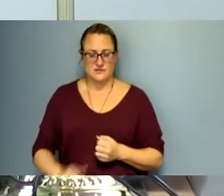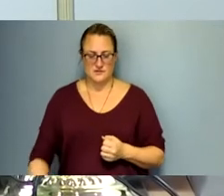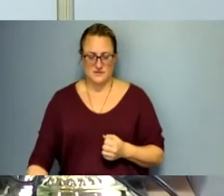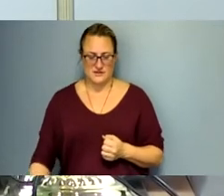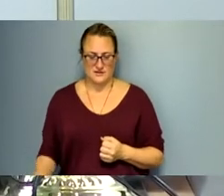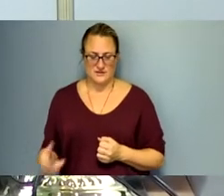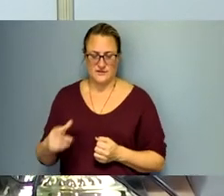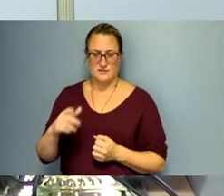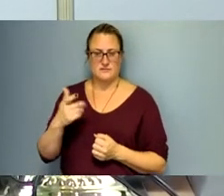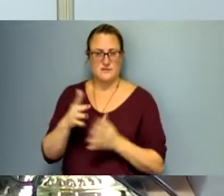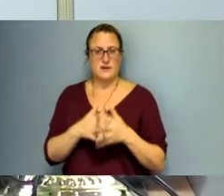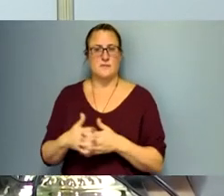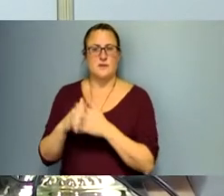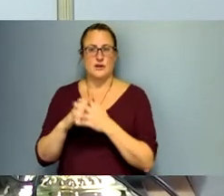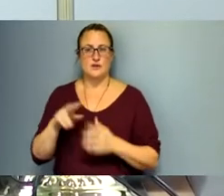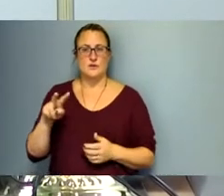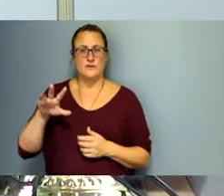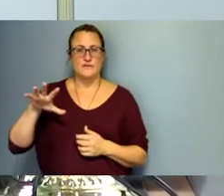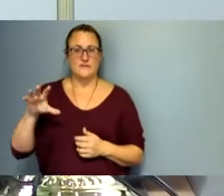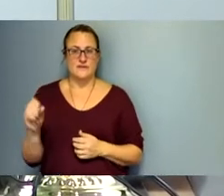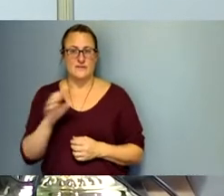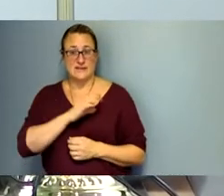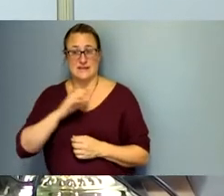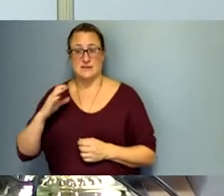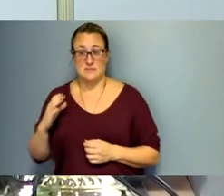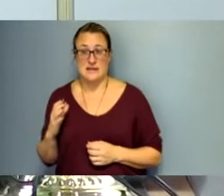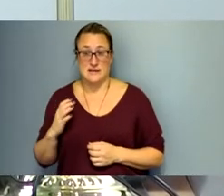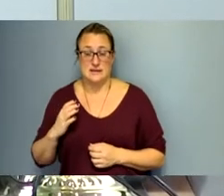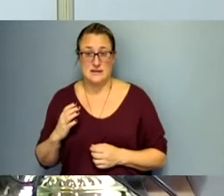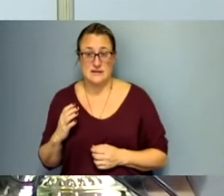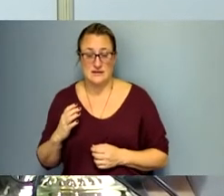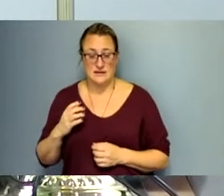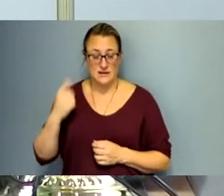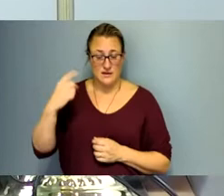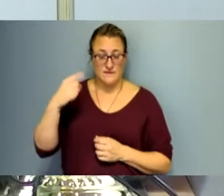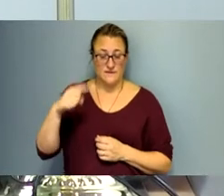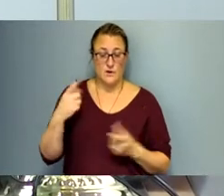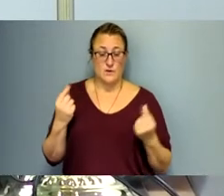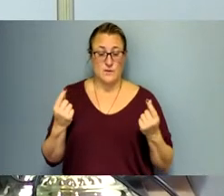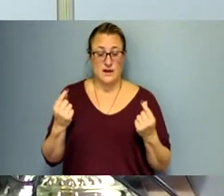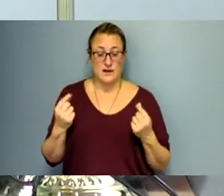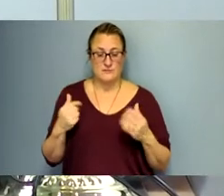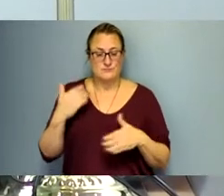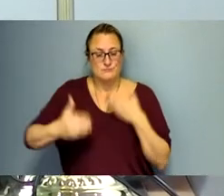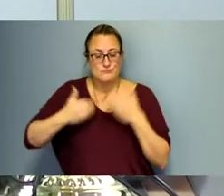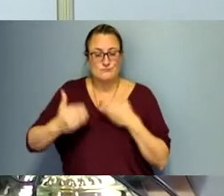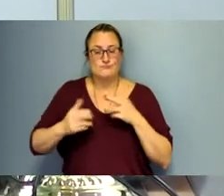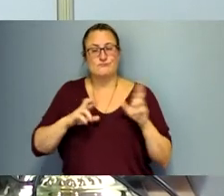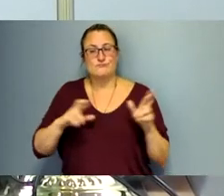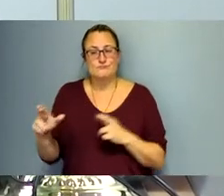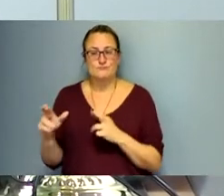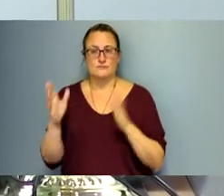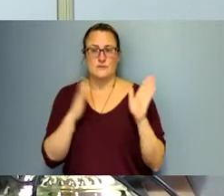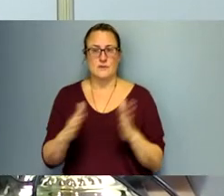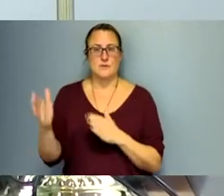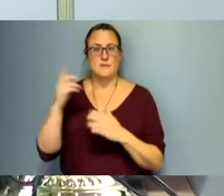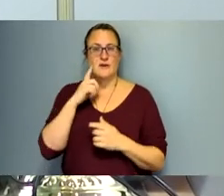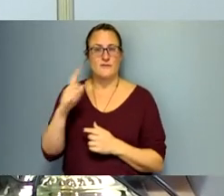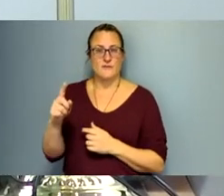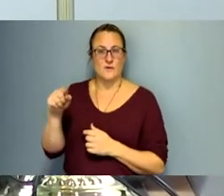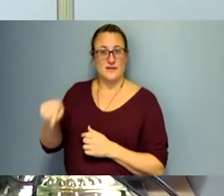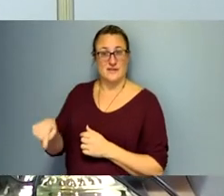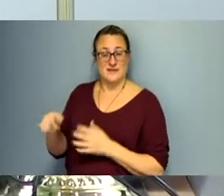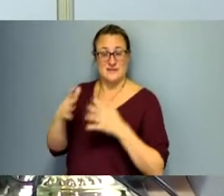committee. This is designed to start getting ready and preparing for the 250th birthday of the country